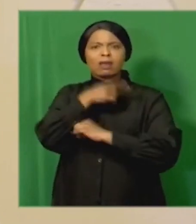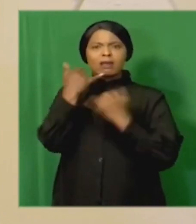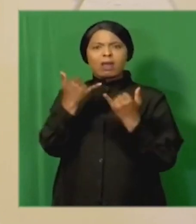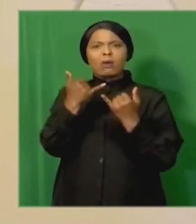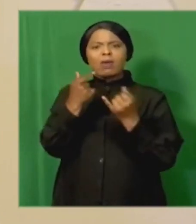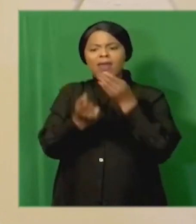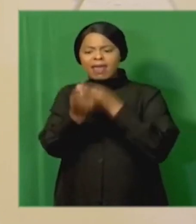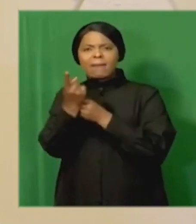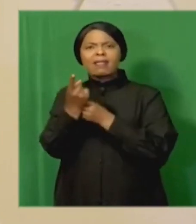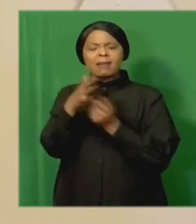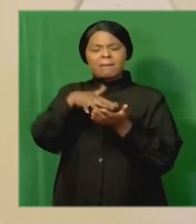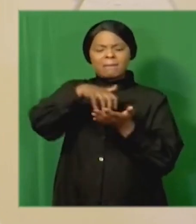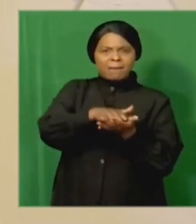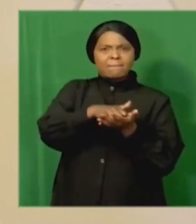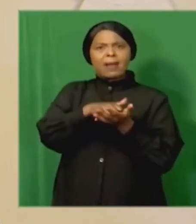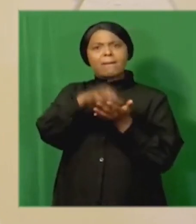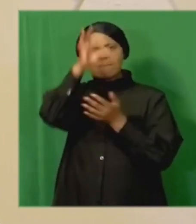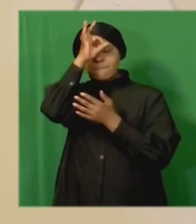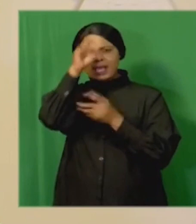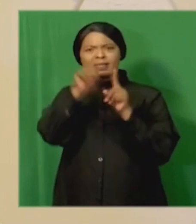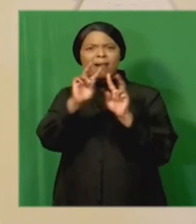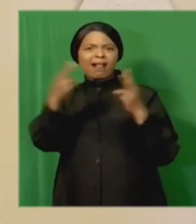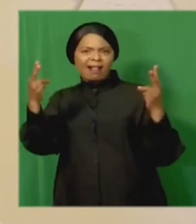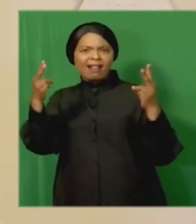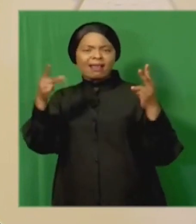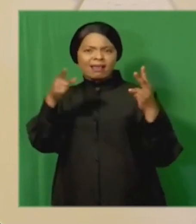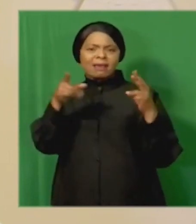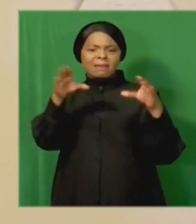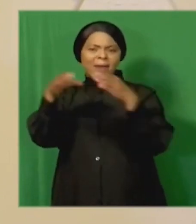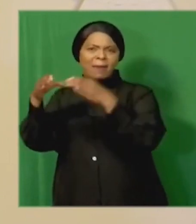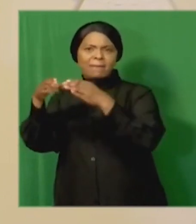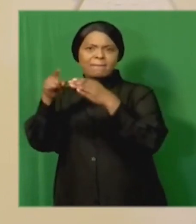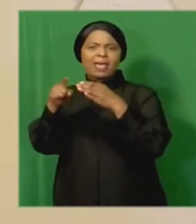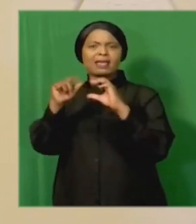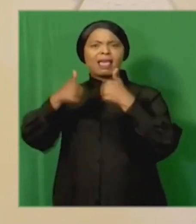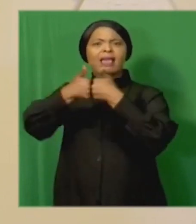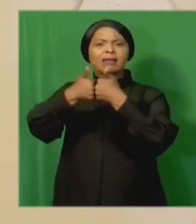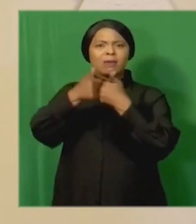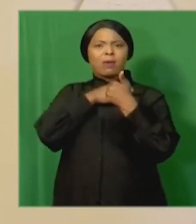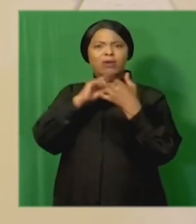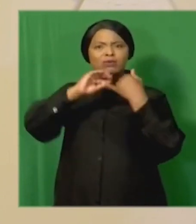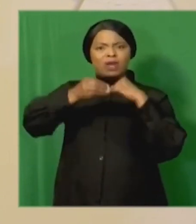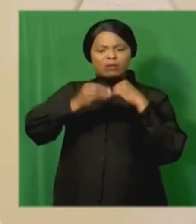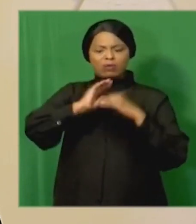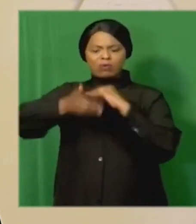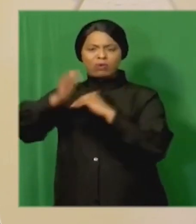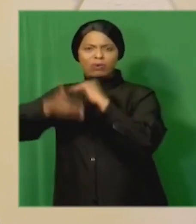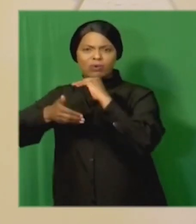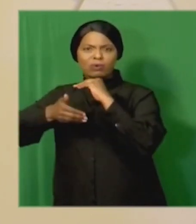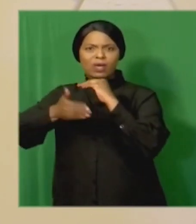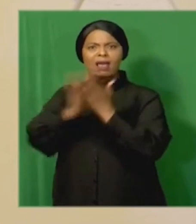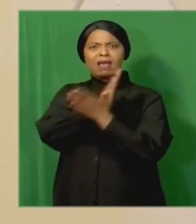enforcement and intelligence agencies so as to shield and sustain illicit